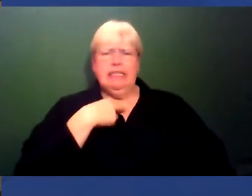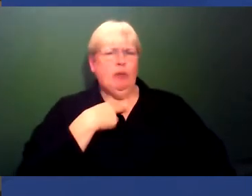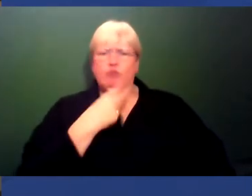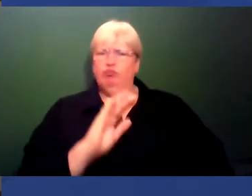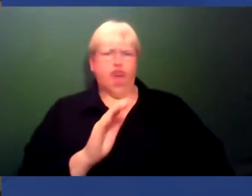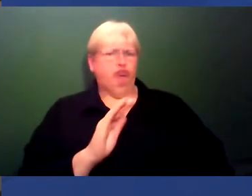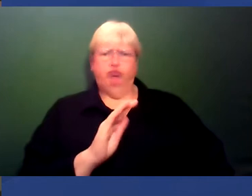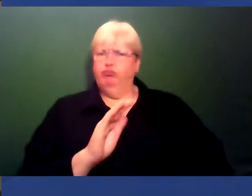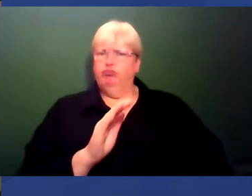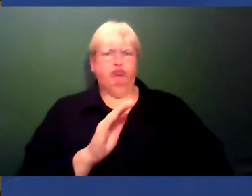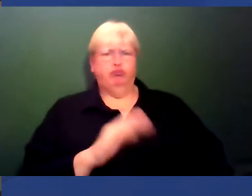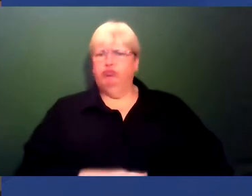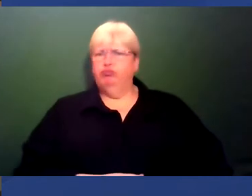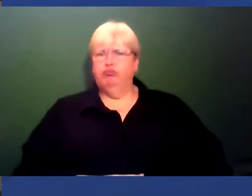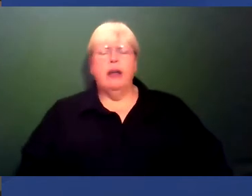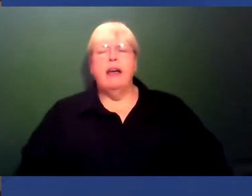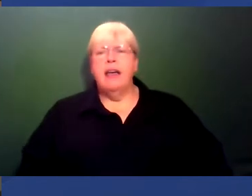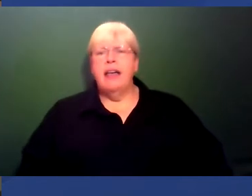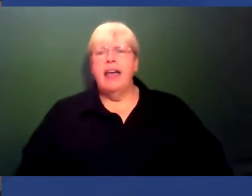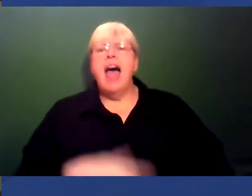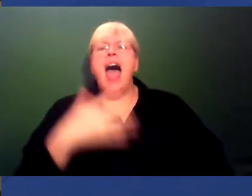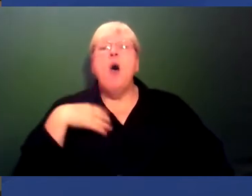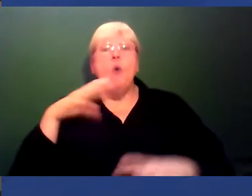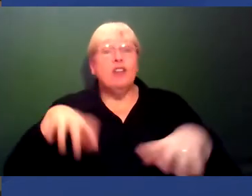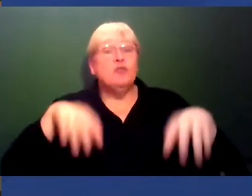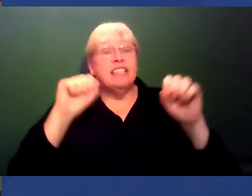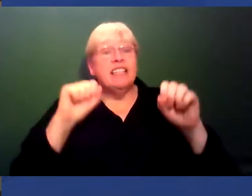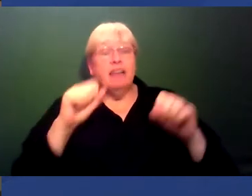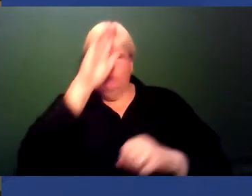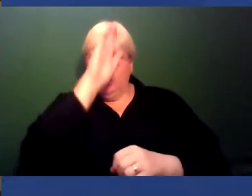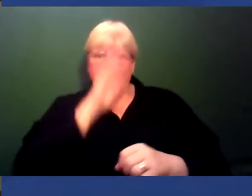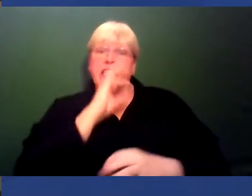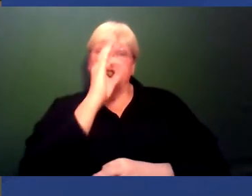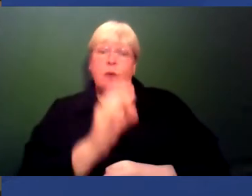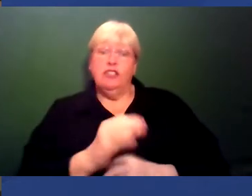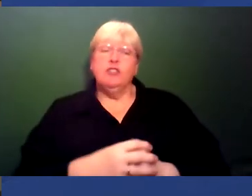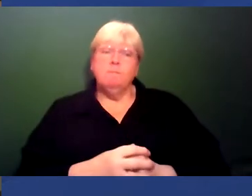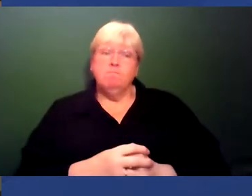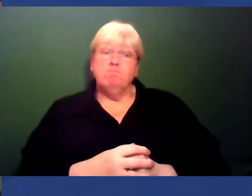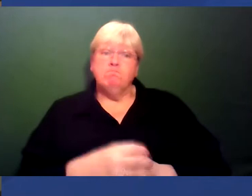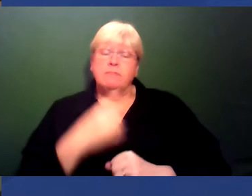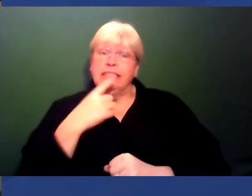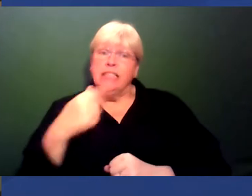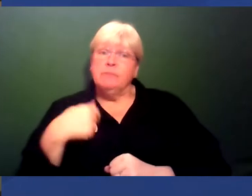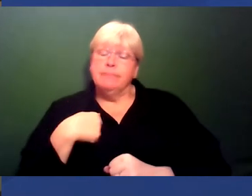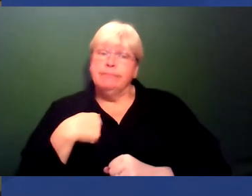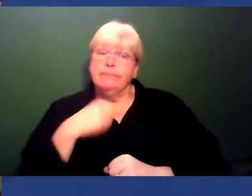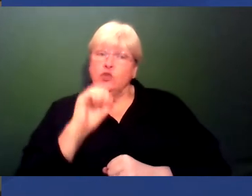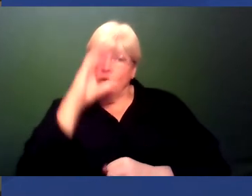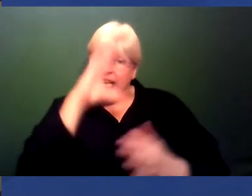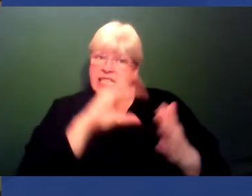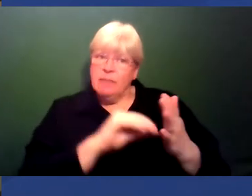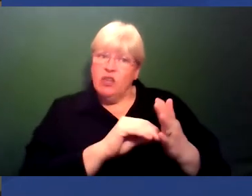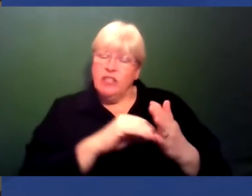any shape or form, but let me start with a serious question. Can you tell us about your experience of growing